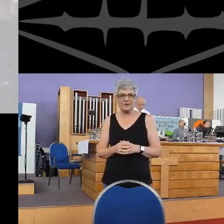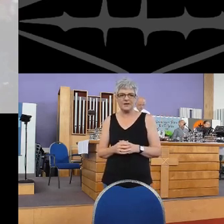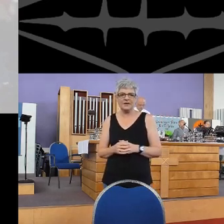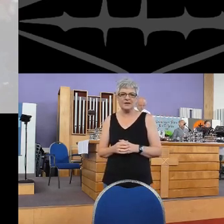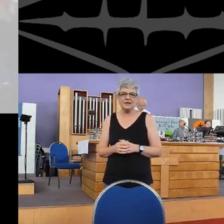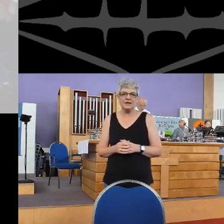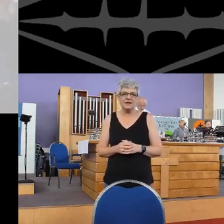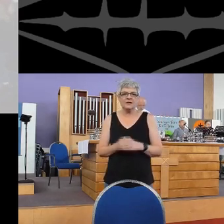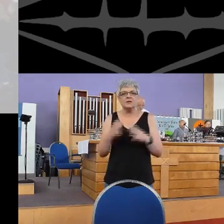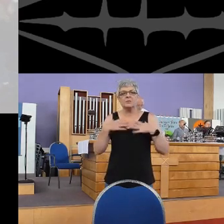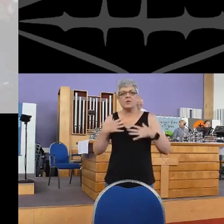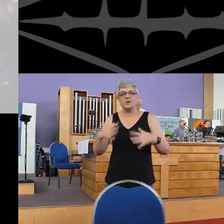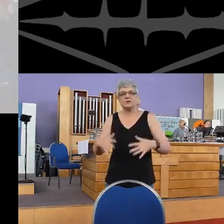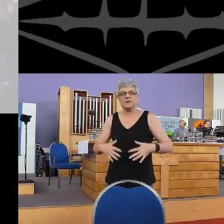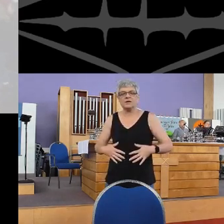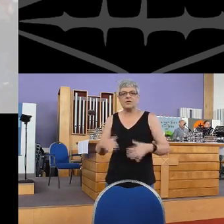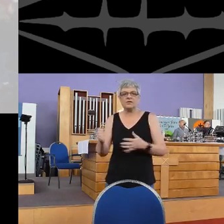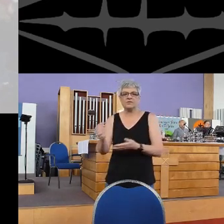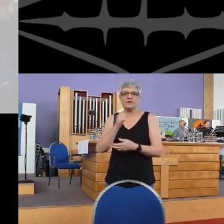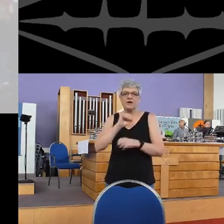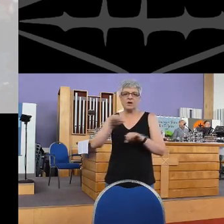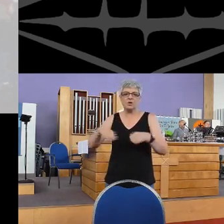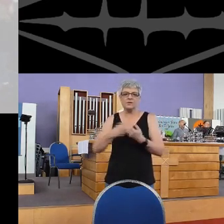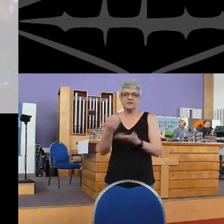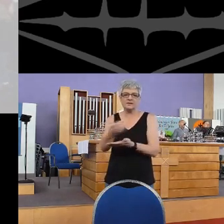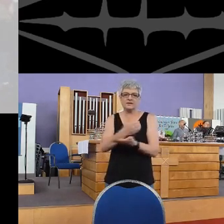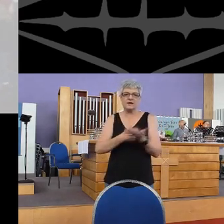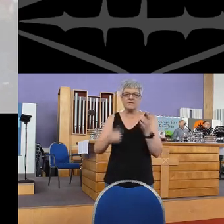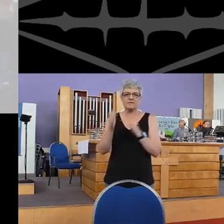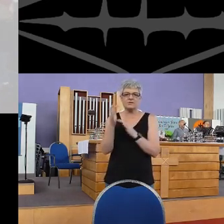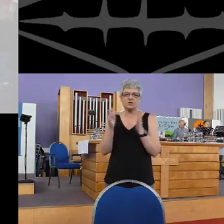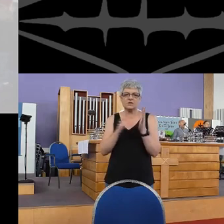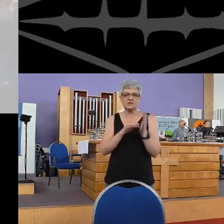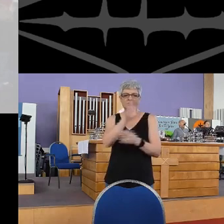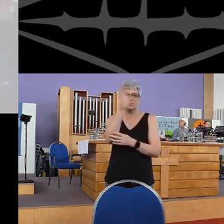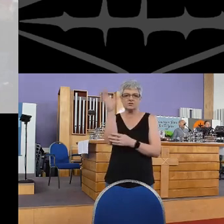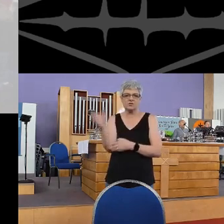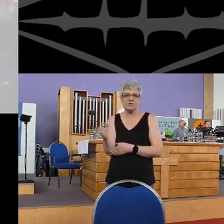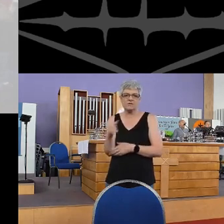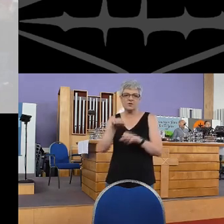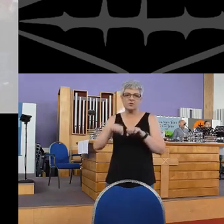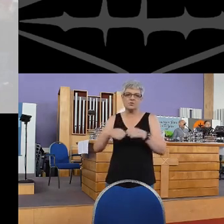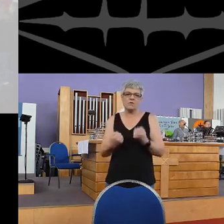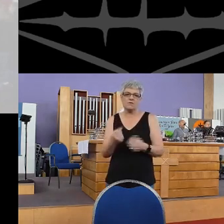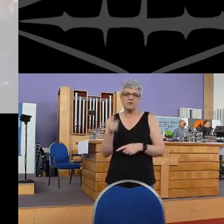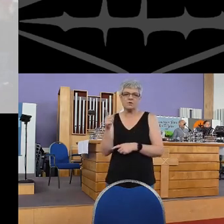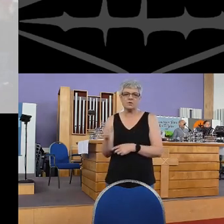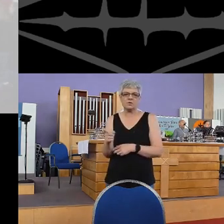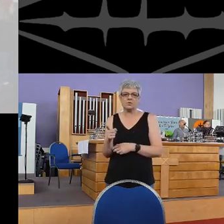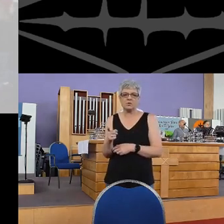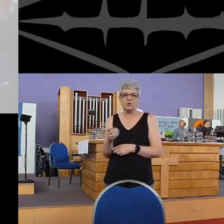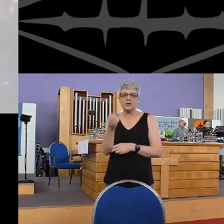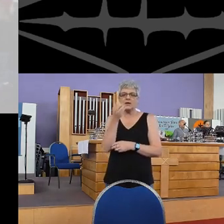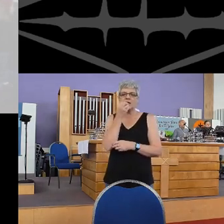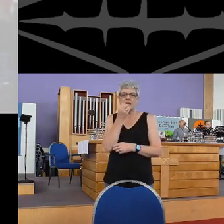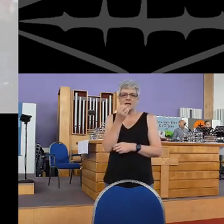The quality of our Savior Jesus Christ died for you